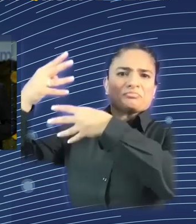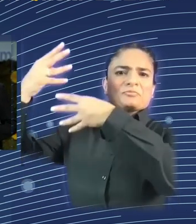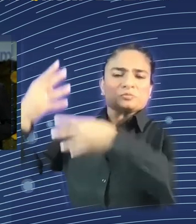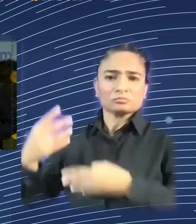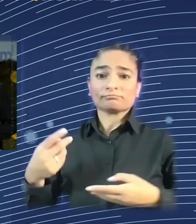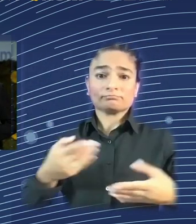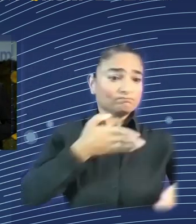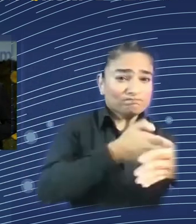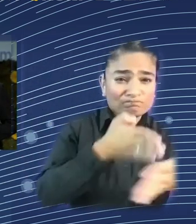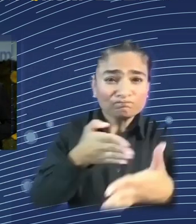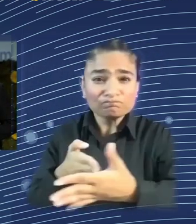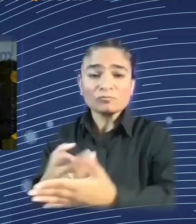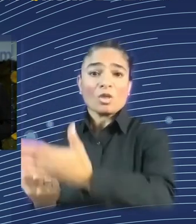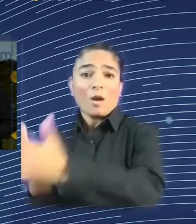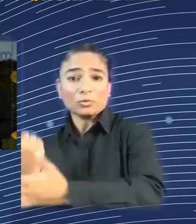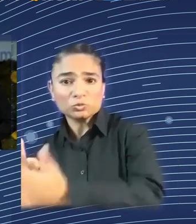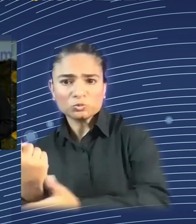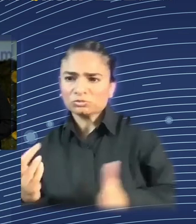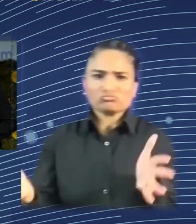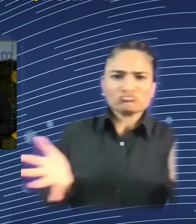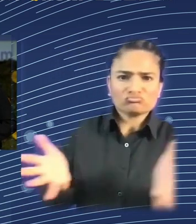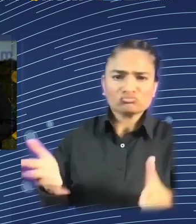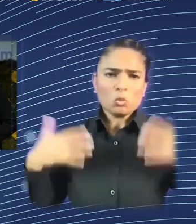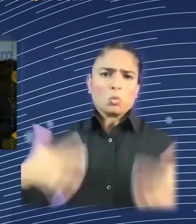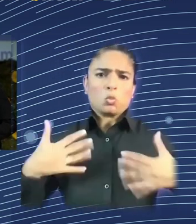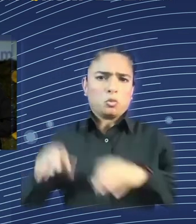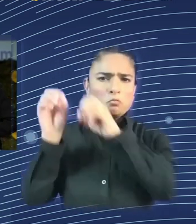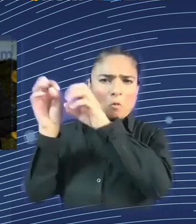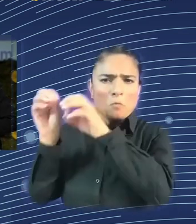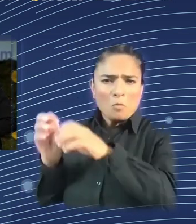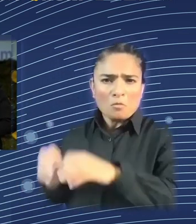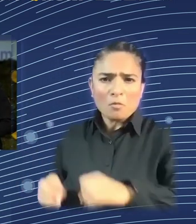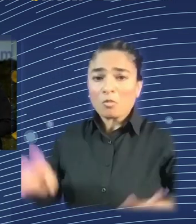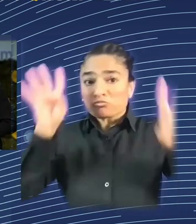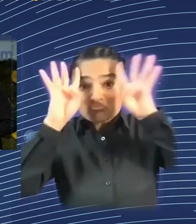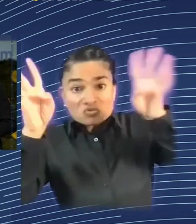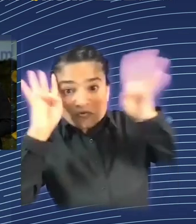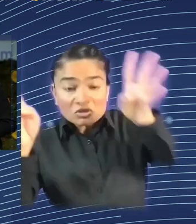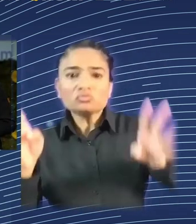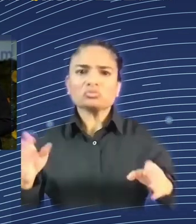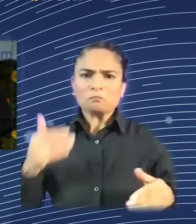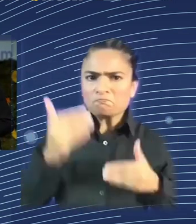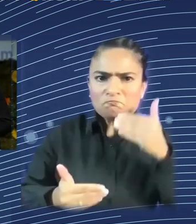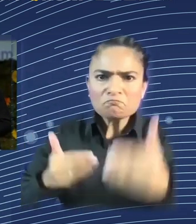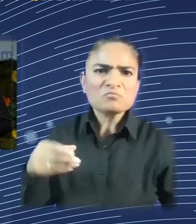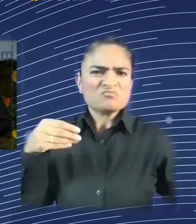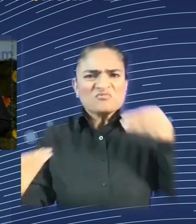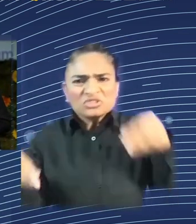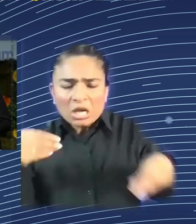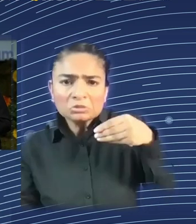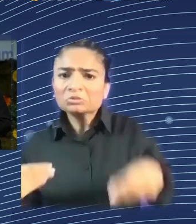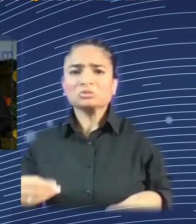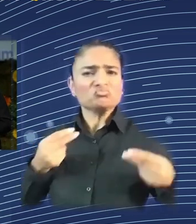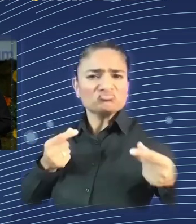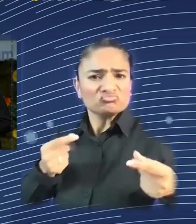Innovation, agility, versatility, and efficiency. That's four issues there. But I do understand that it could be really hard to choose just one.